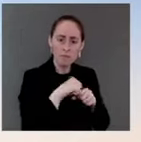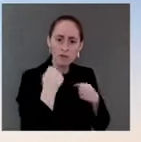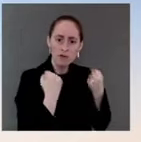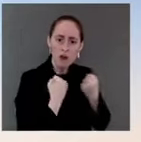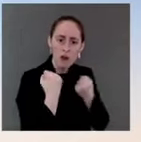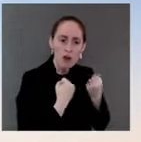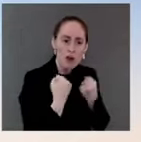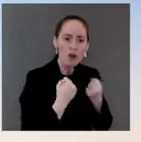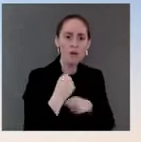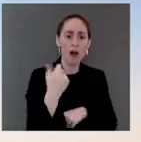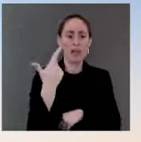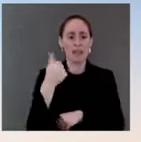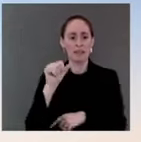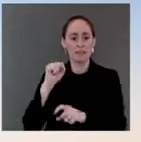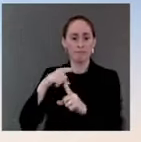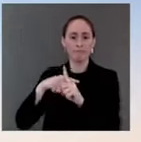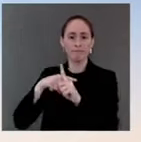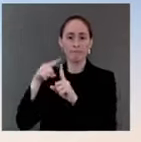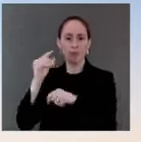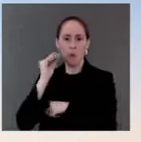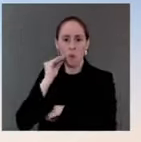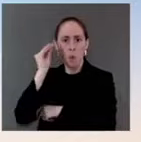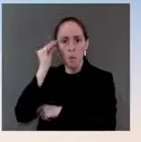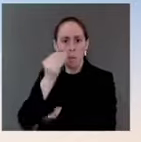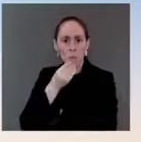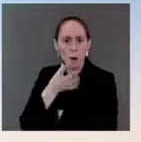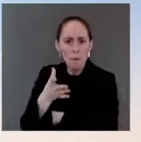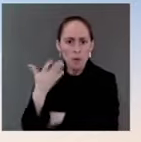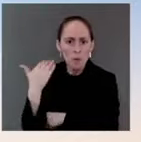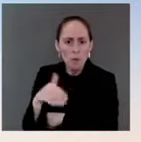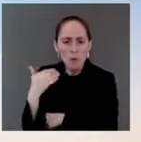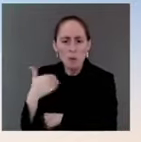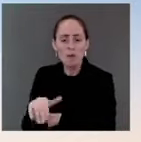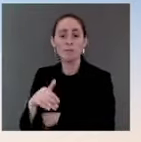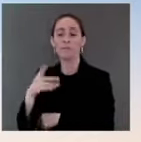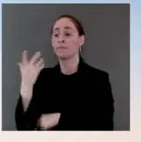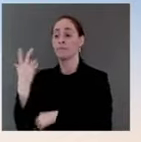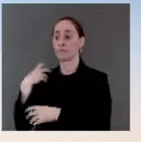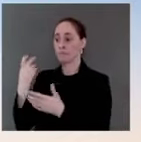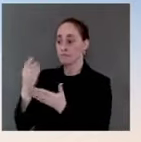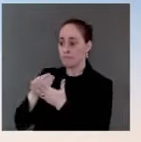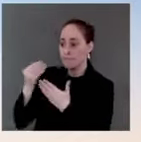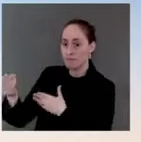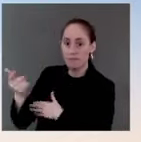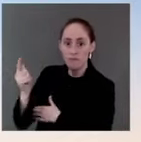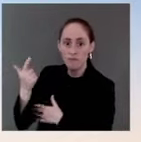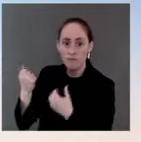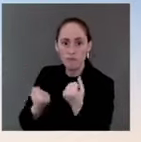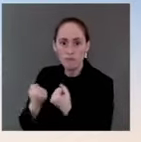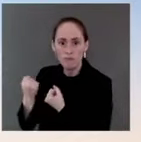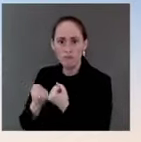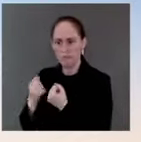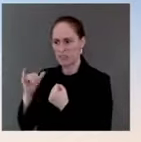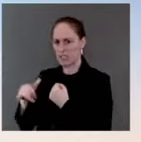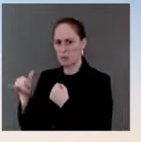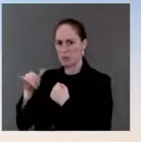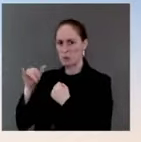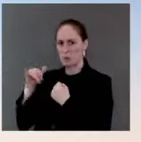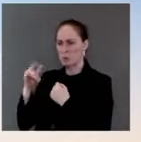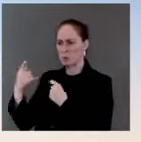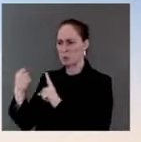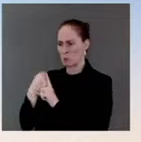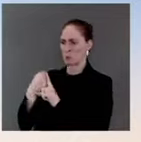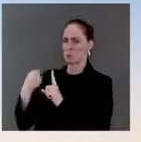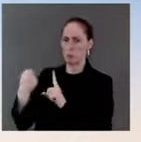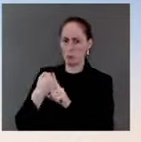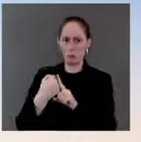buying a car, again, we're projecting those prices will come down. We're obviously working to bring the cost of food down. So we are seeing those move in